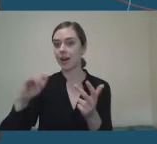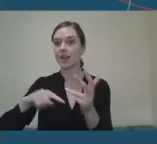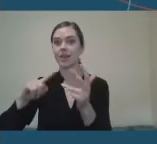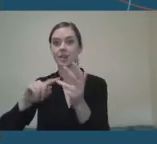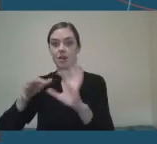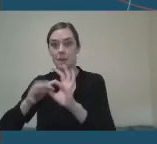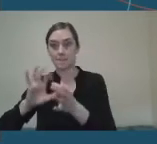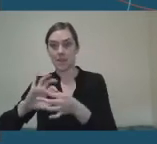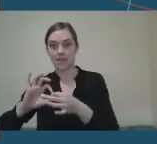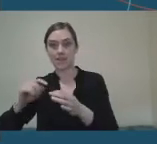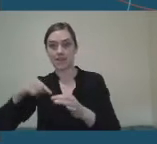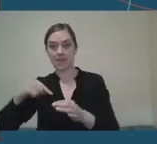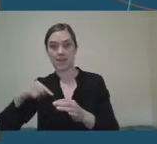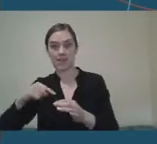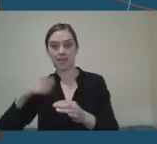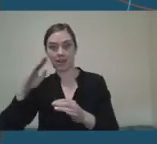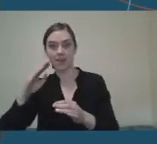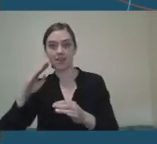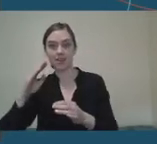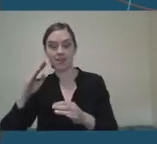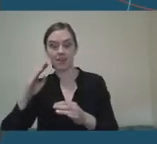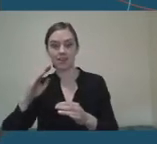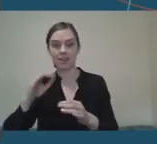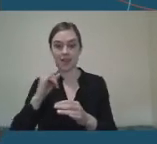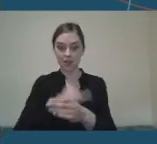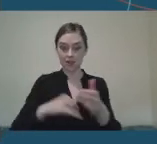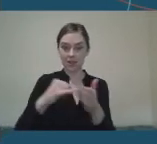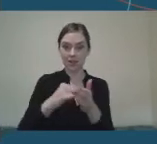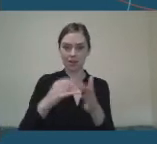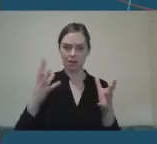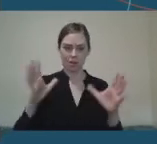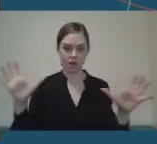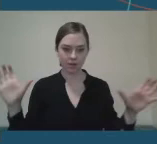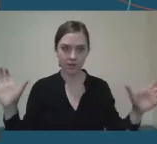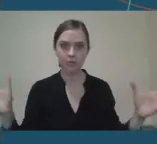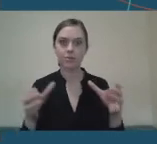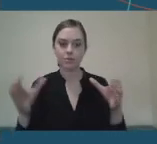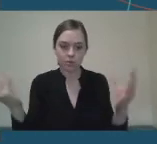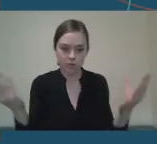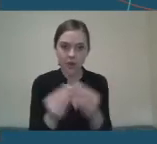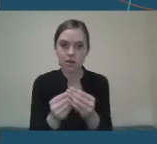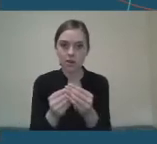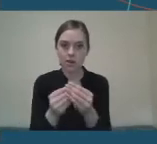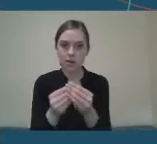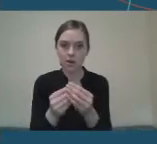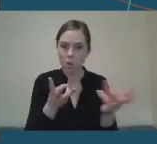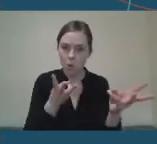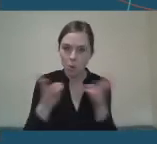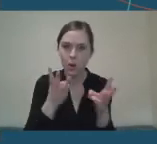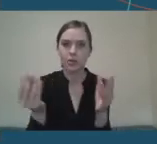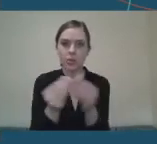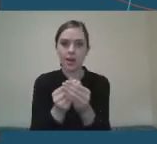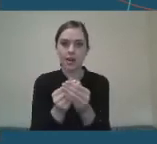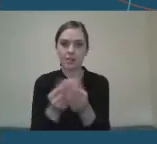disability bodies as well as sports organization bodies, all very much came together and really work together very